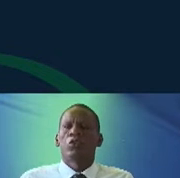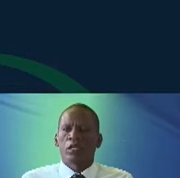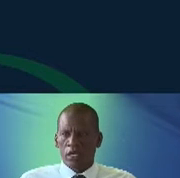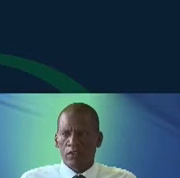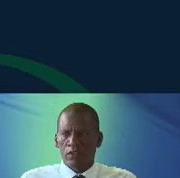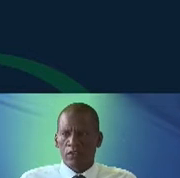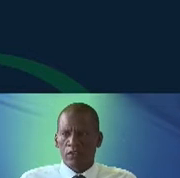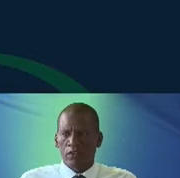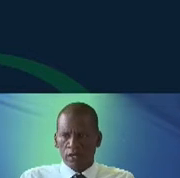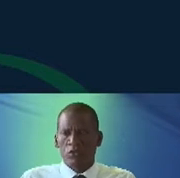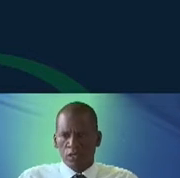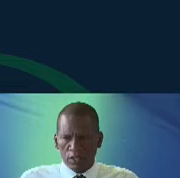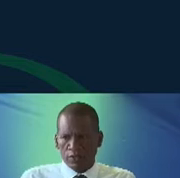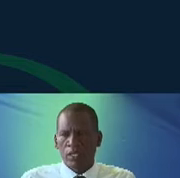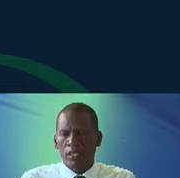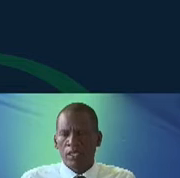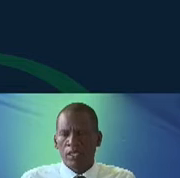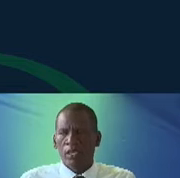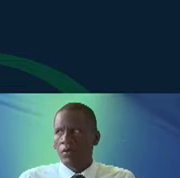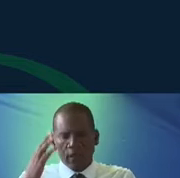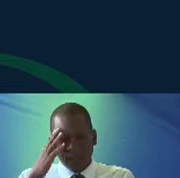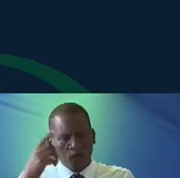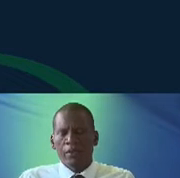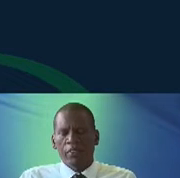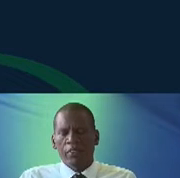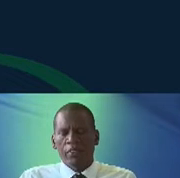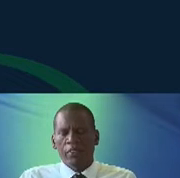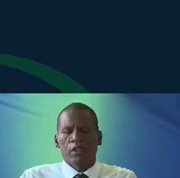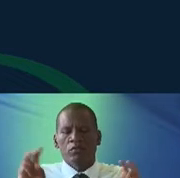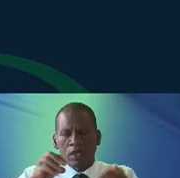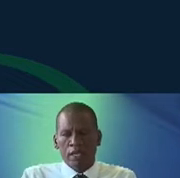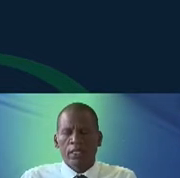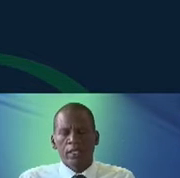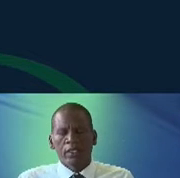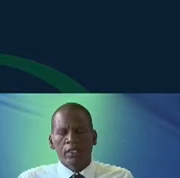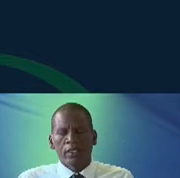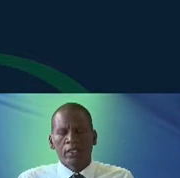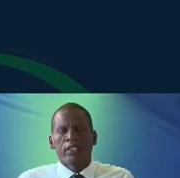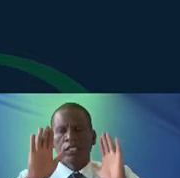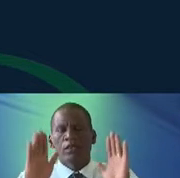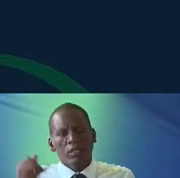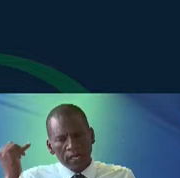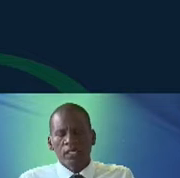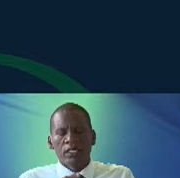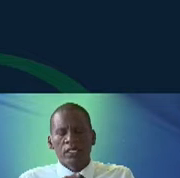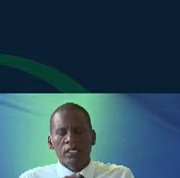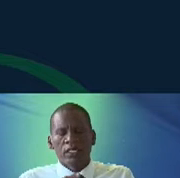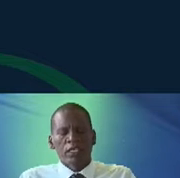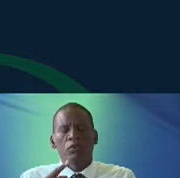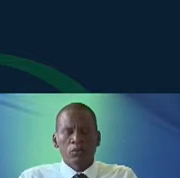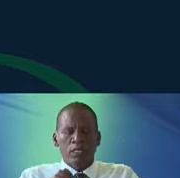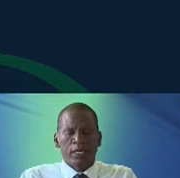museumify our culture, we should live it. And I think that, for me, that quote, again, is such a key thought when we talk about